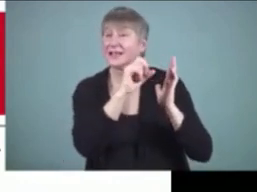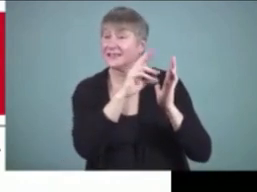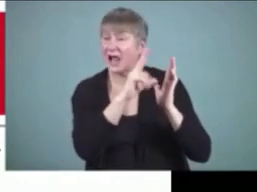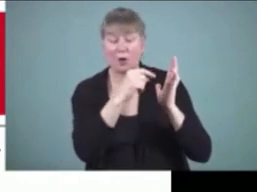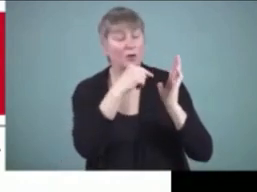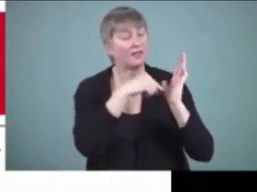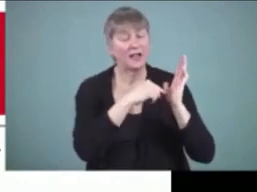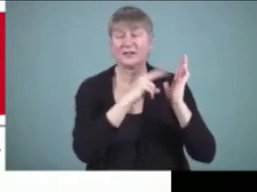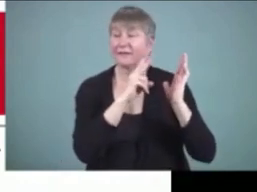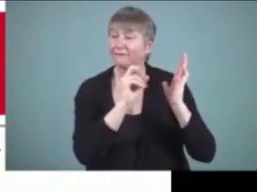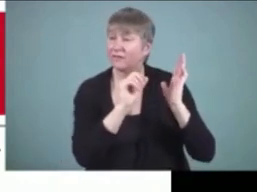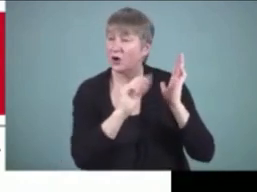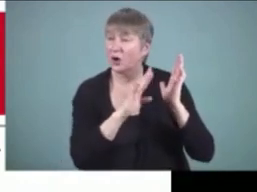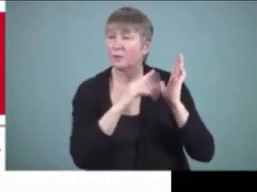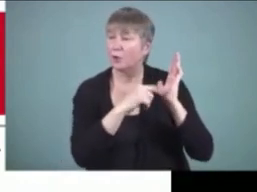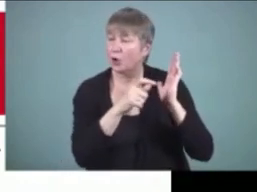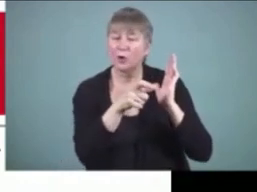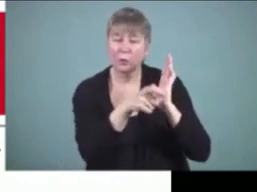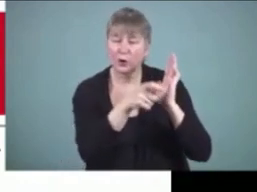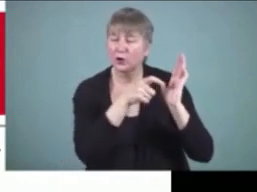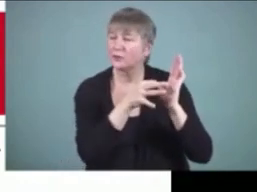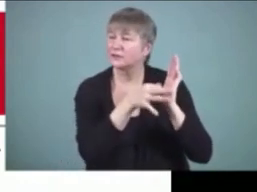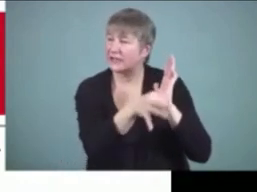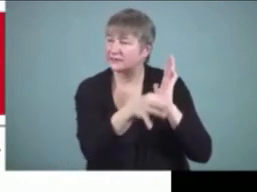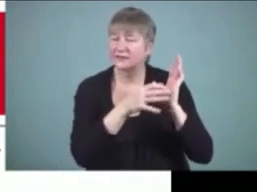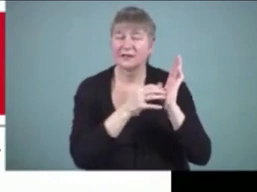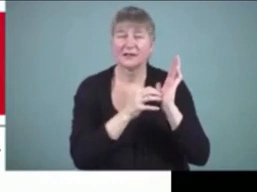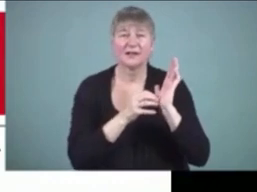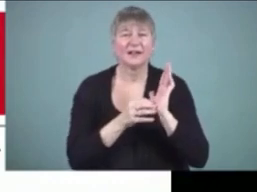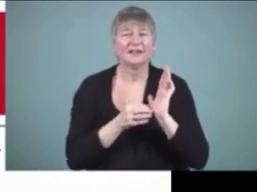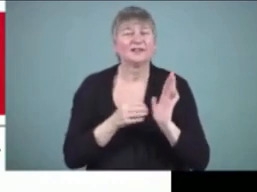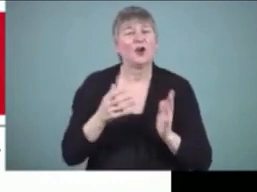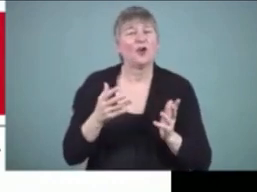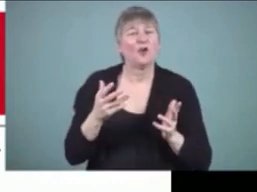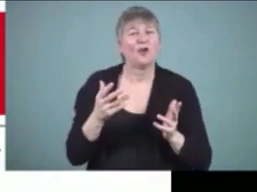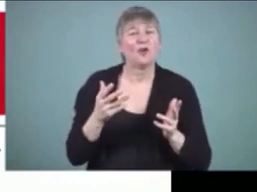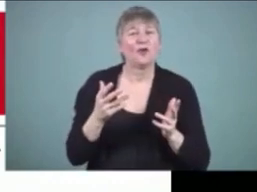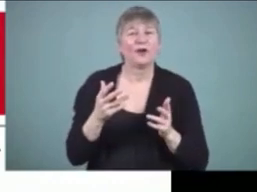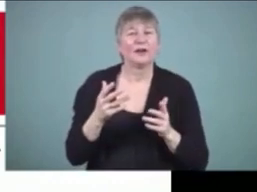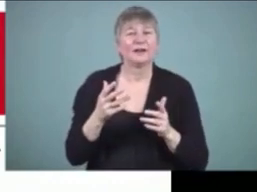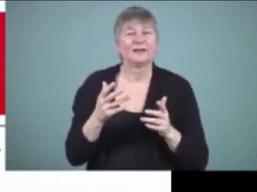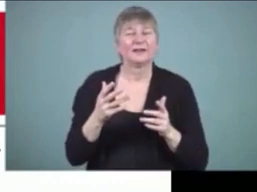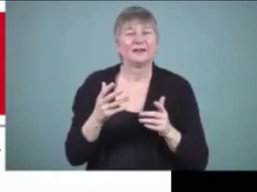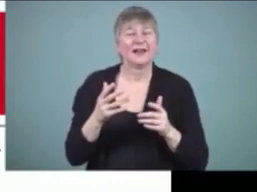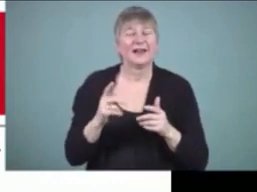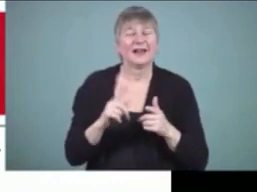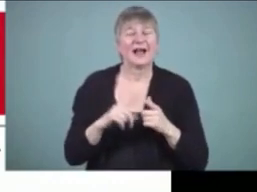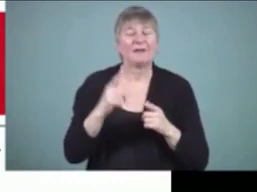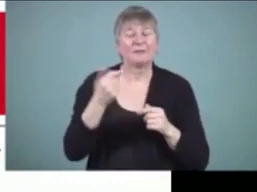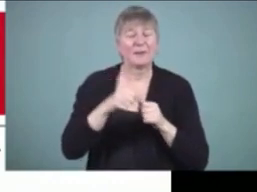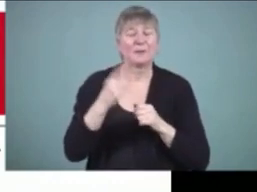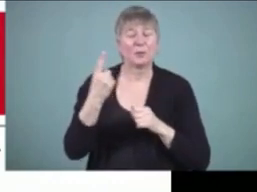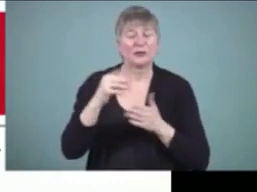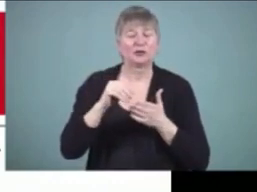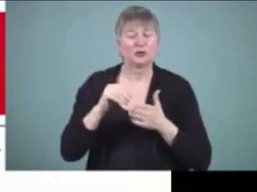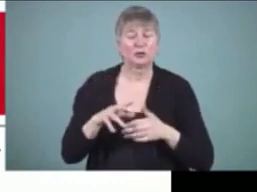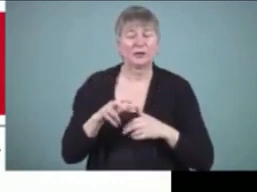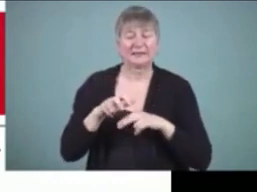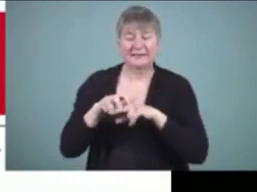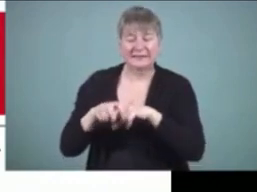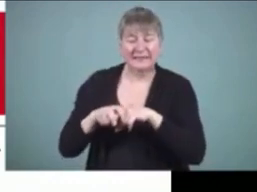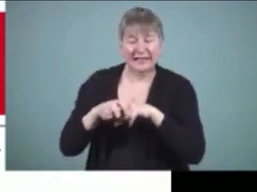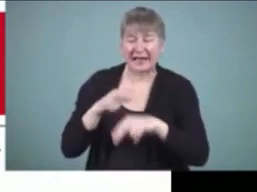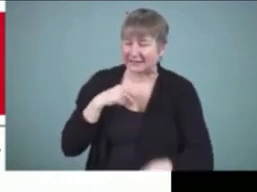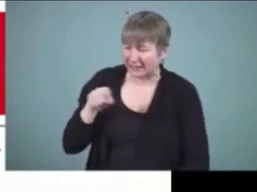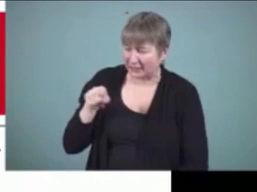useful um even talking about the process i can see one of my students sitting there and he was stuck and i said what's the